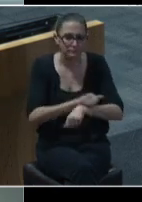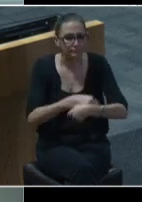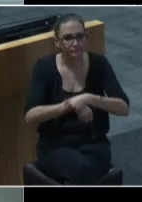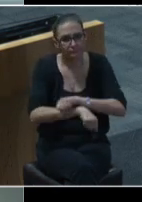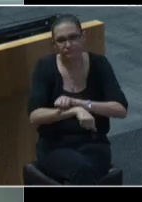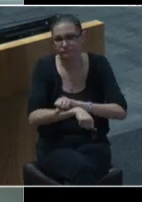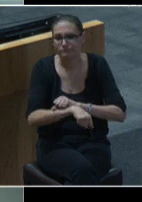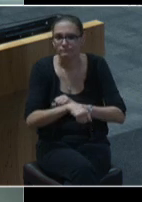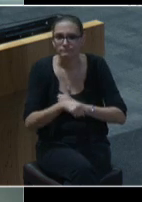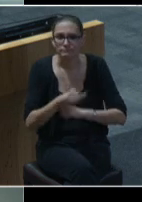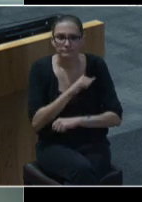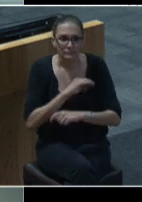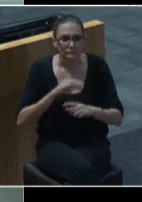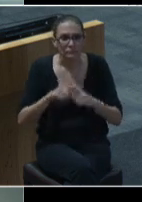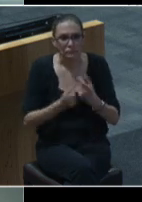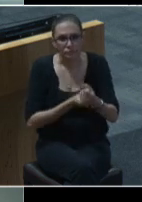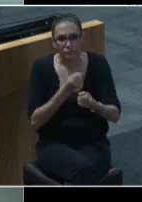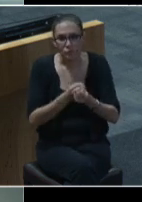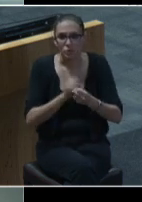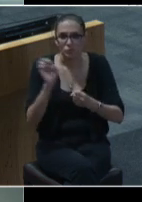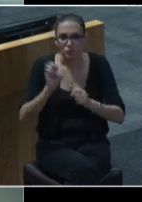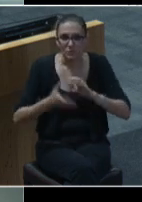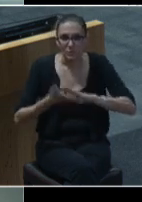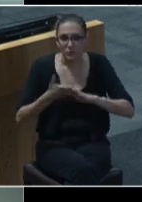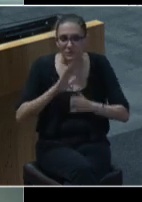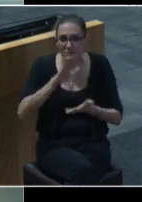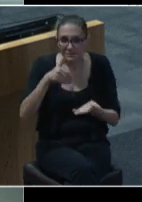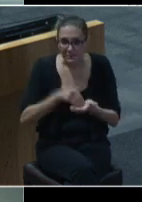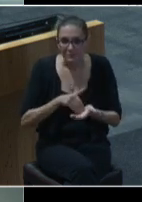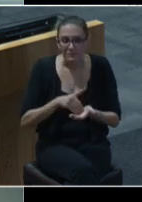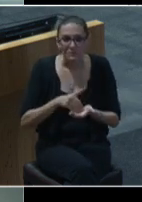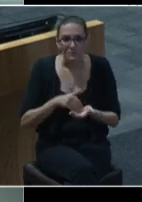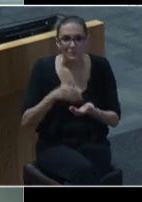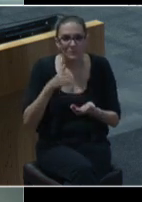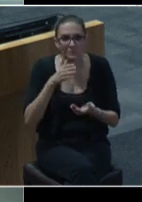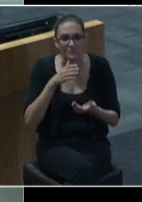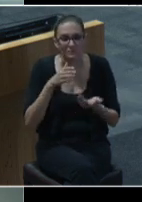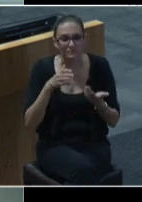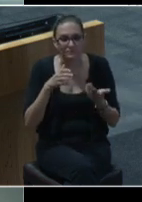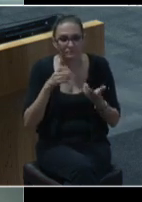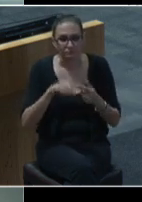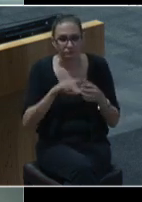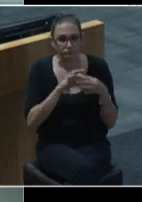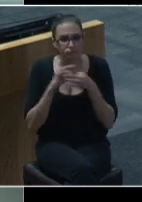staff and support the emergency operations center and the joint information system